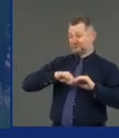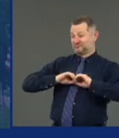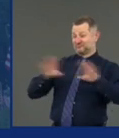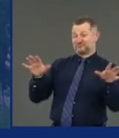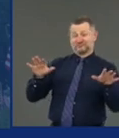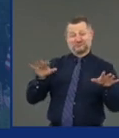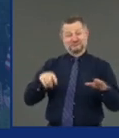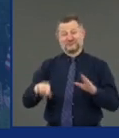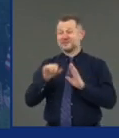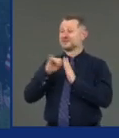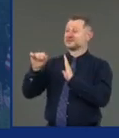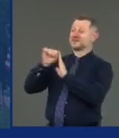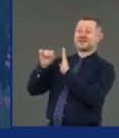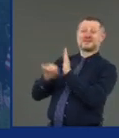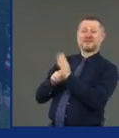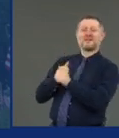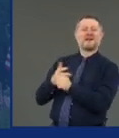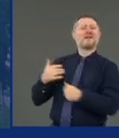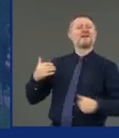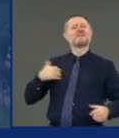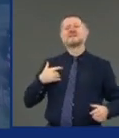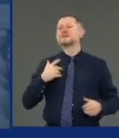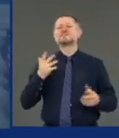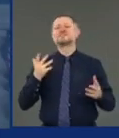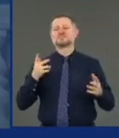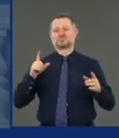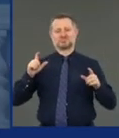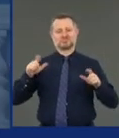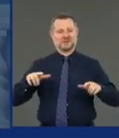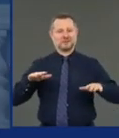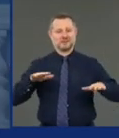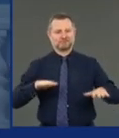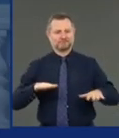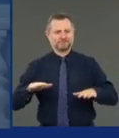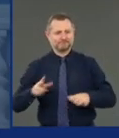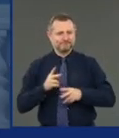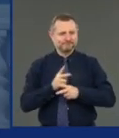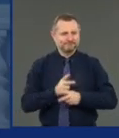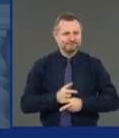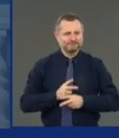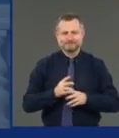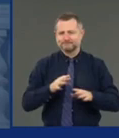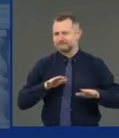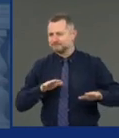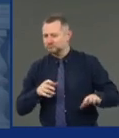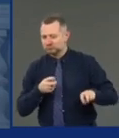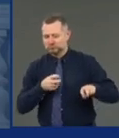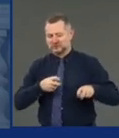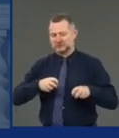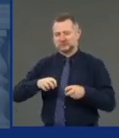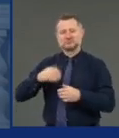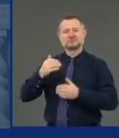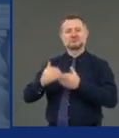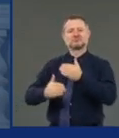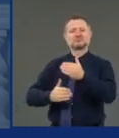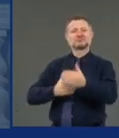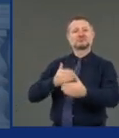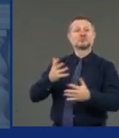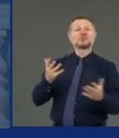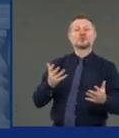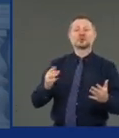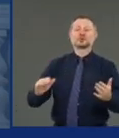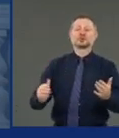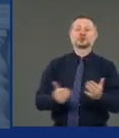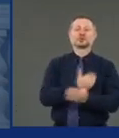it's also a time of transition for us. And we're transitioning to a new chapter on